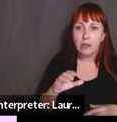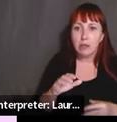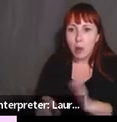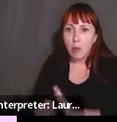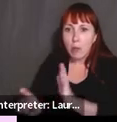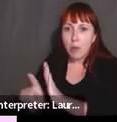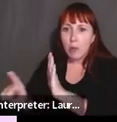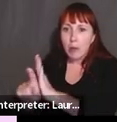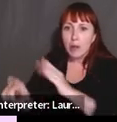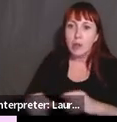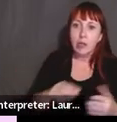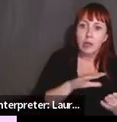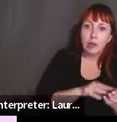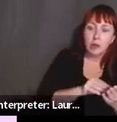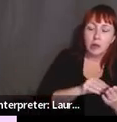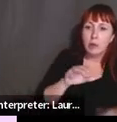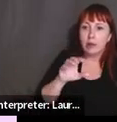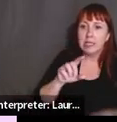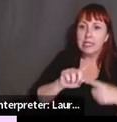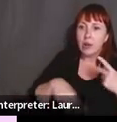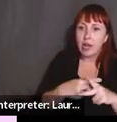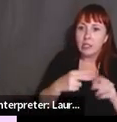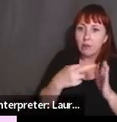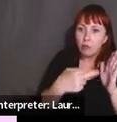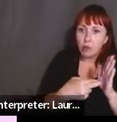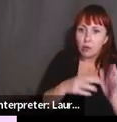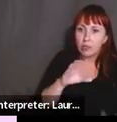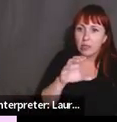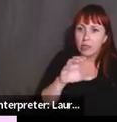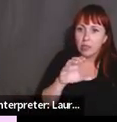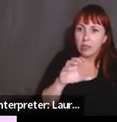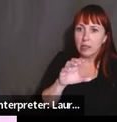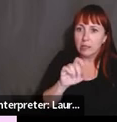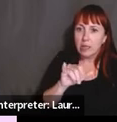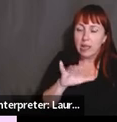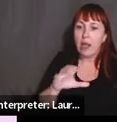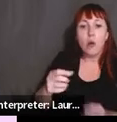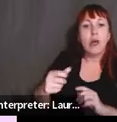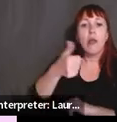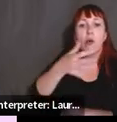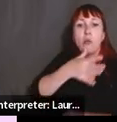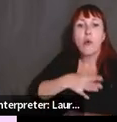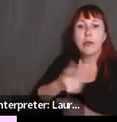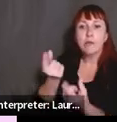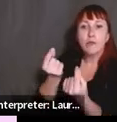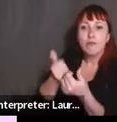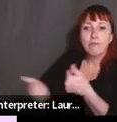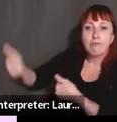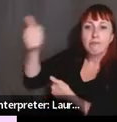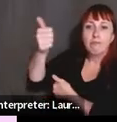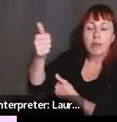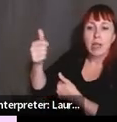What do we learn about Celia Cruz? We learn all the wonderful things that she did because, um, positive